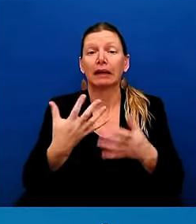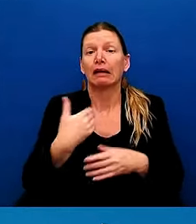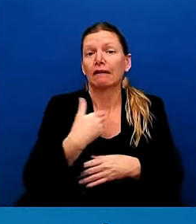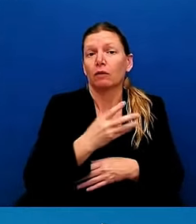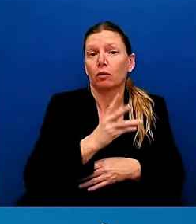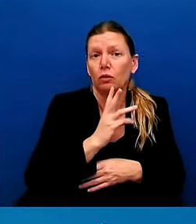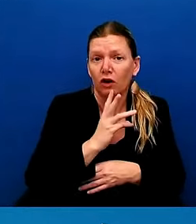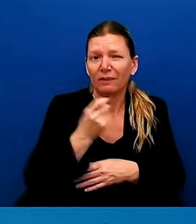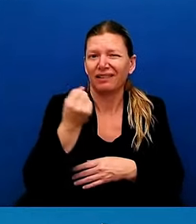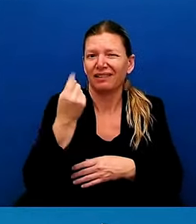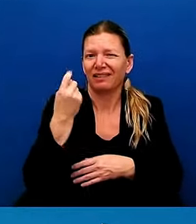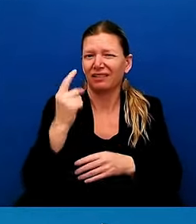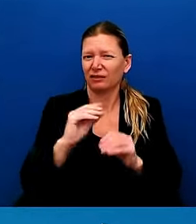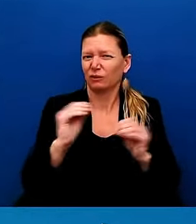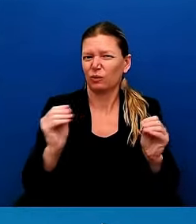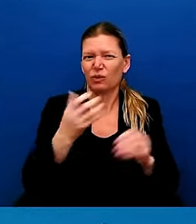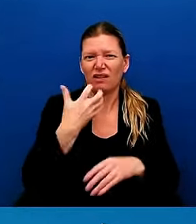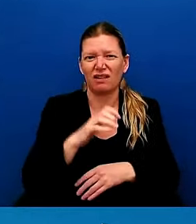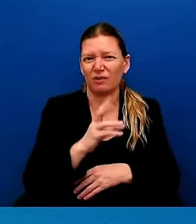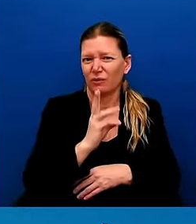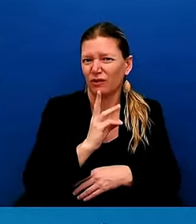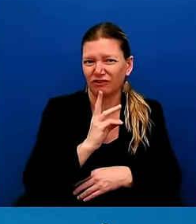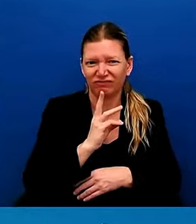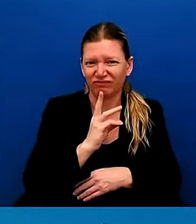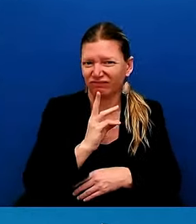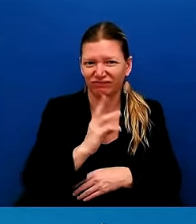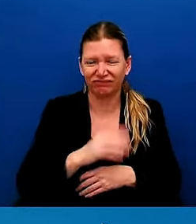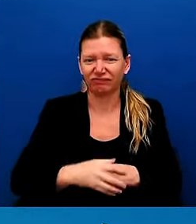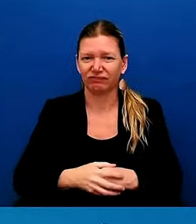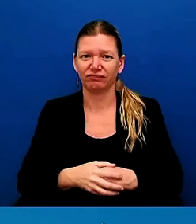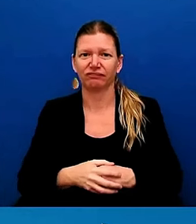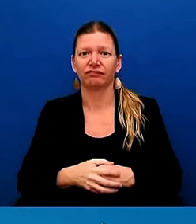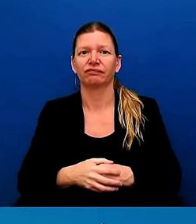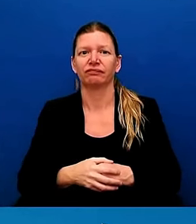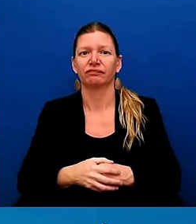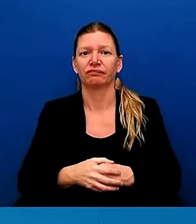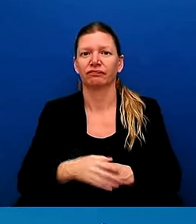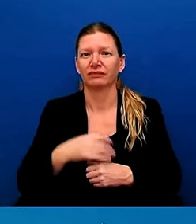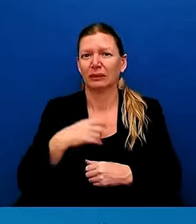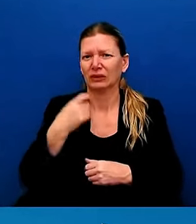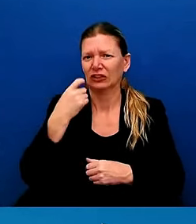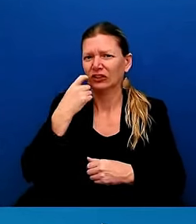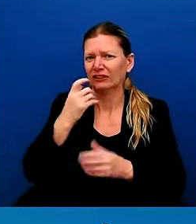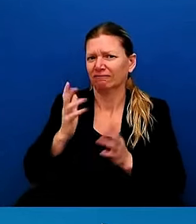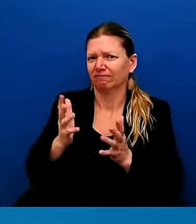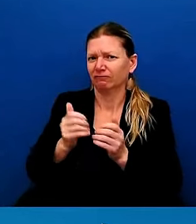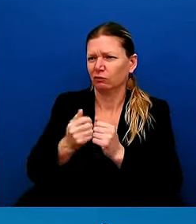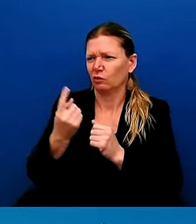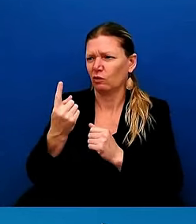I was just talking with one of the members of the community and her daughter who lost her husband.